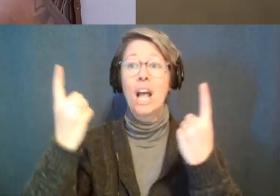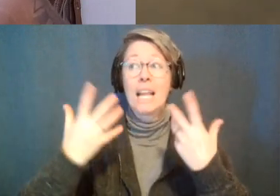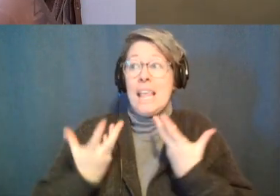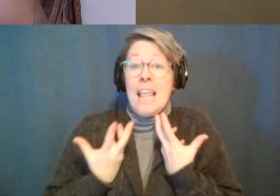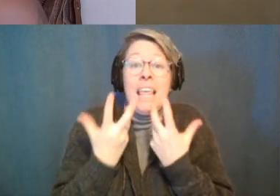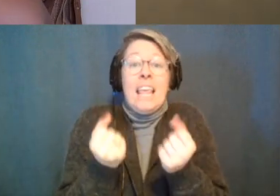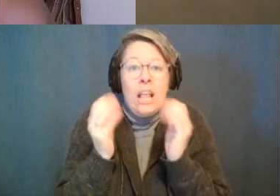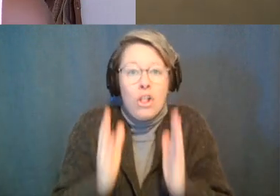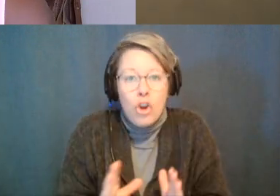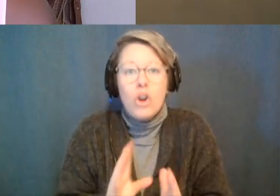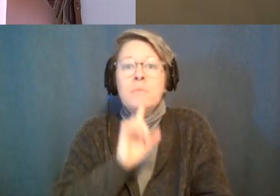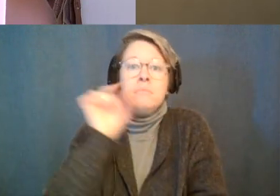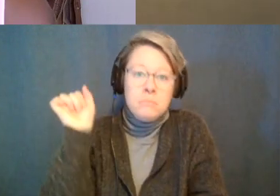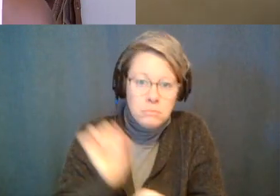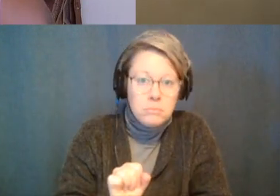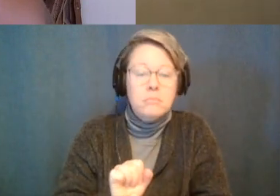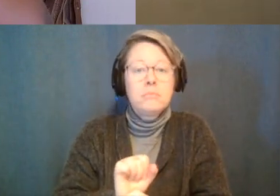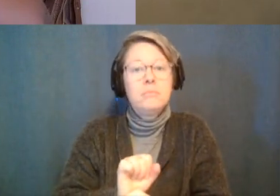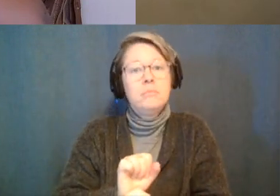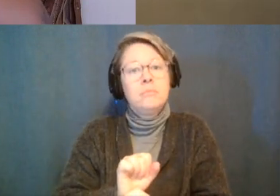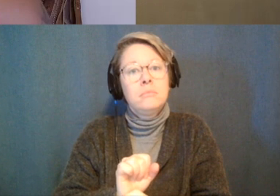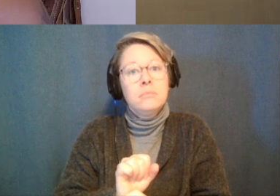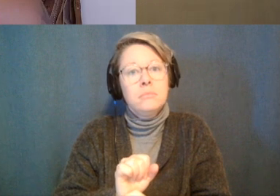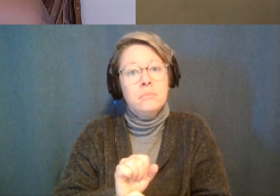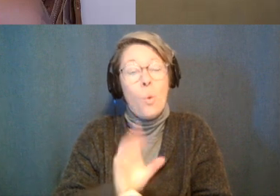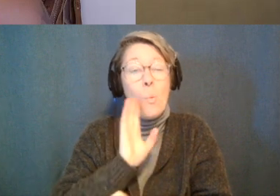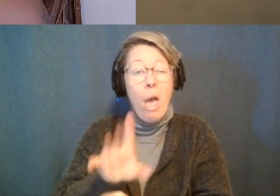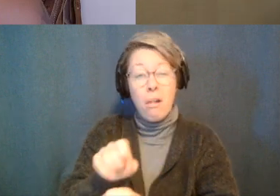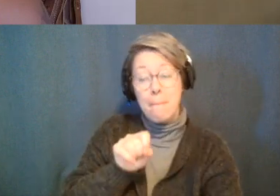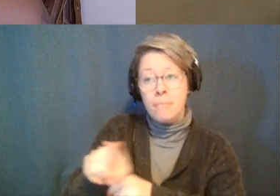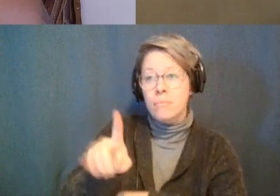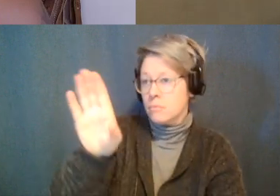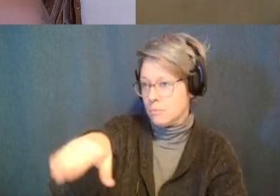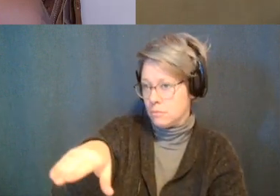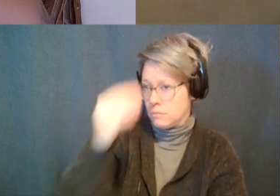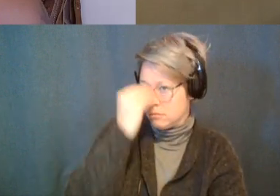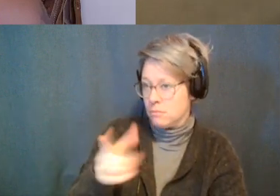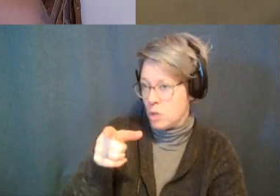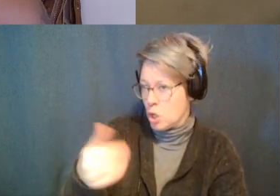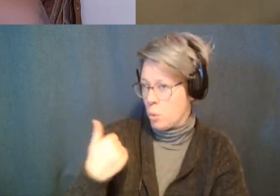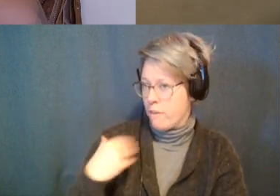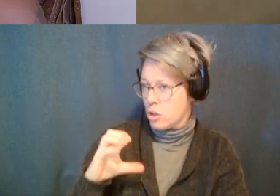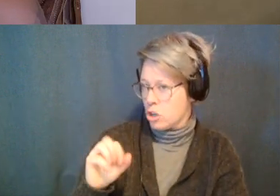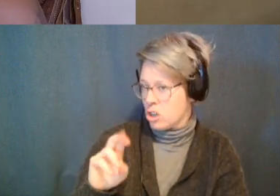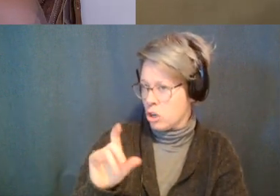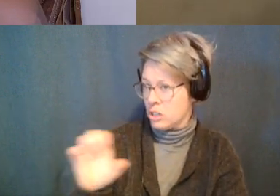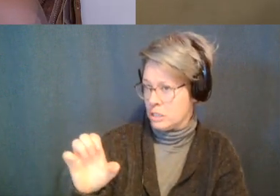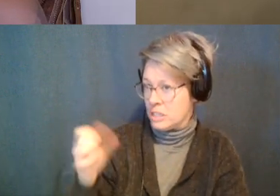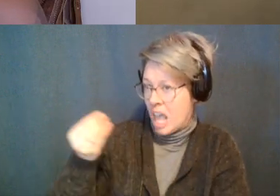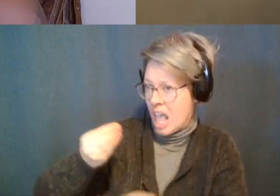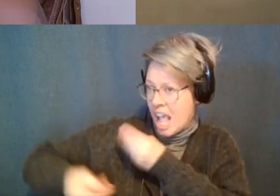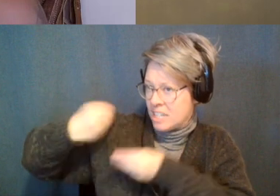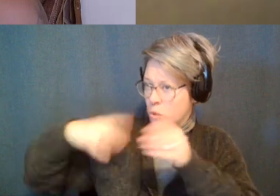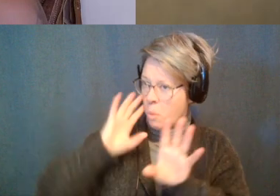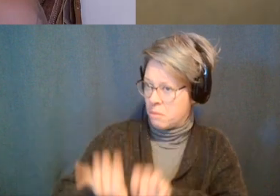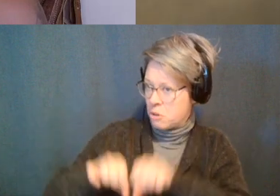practitioner is going to slide into your dms and say my beloved you are cursed and the ancestors can break the curse for